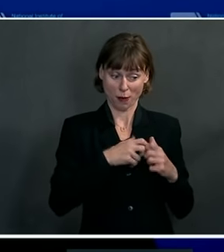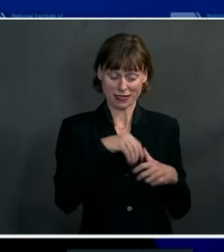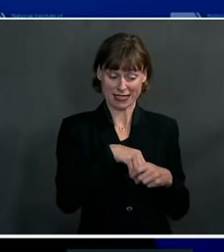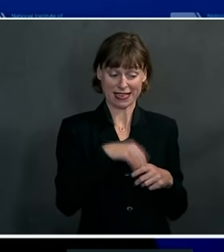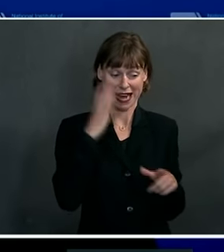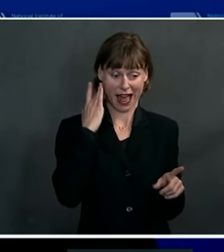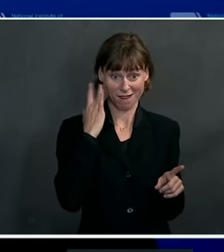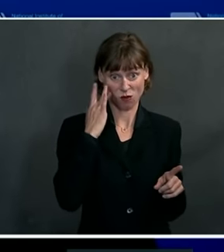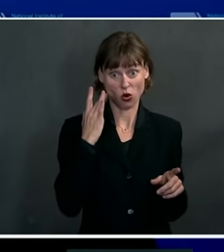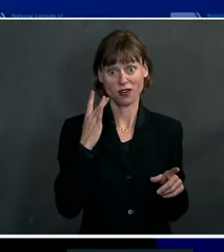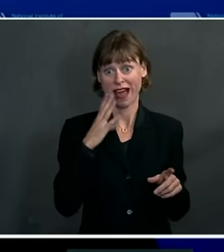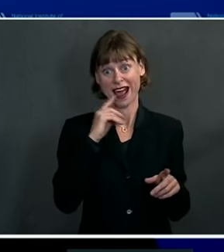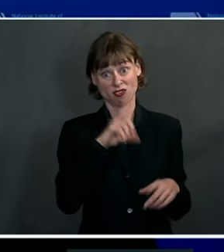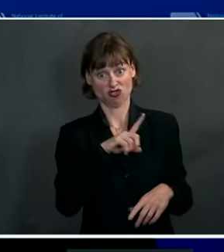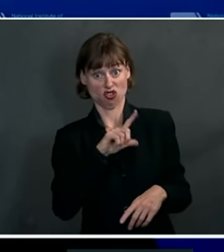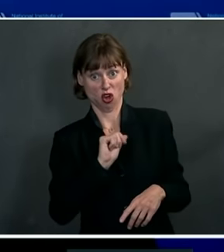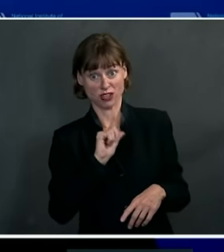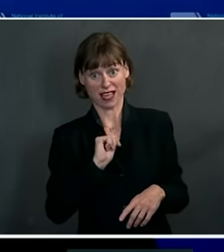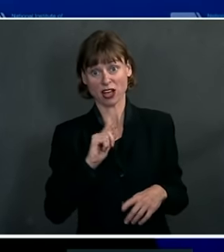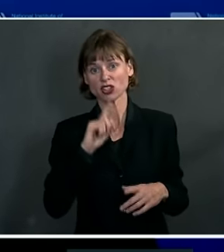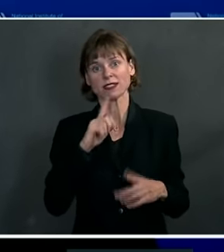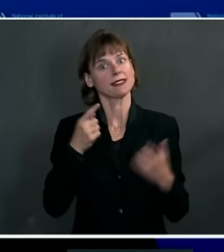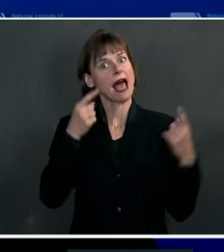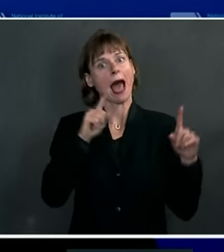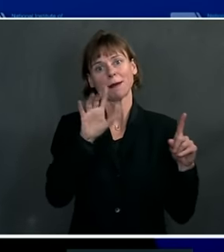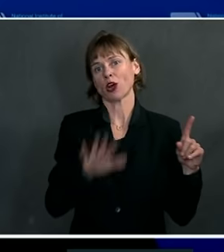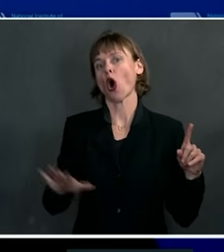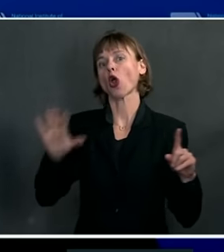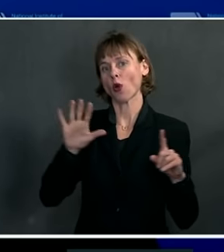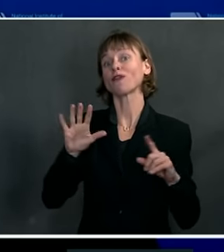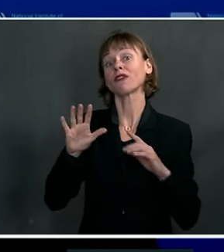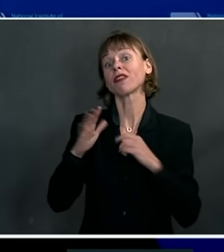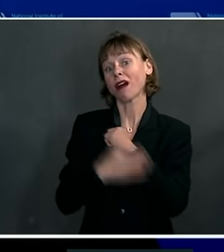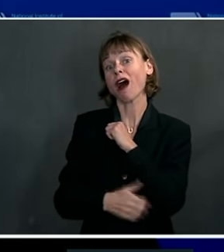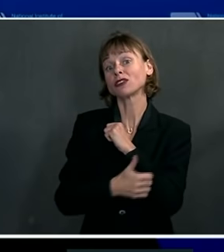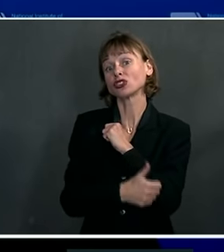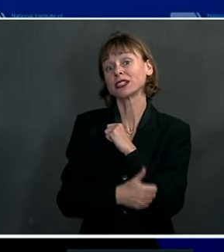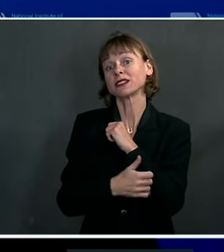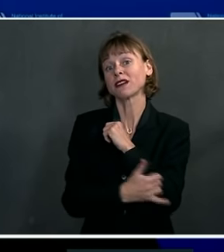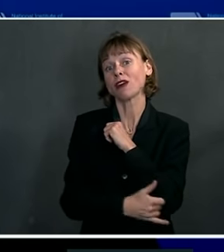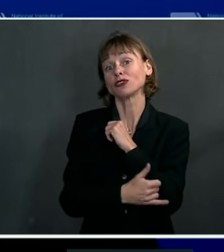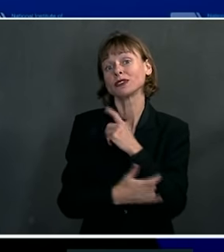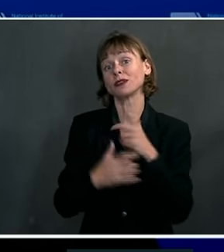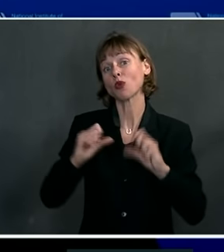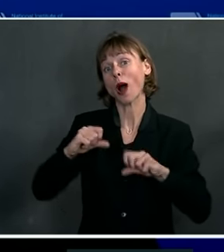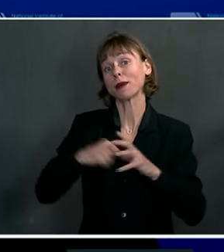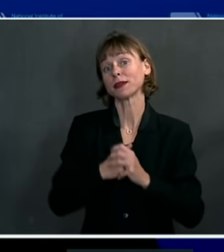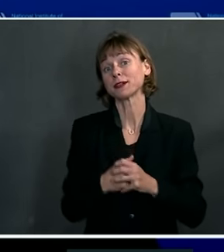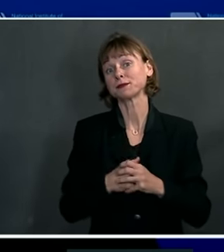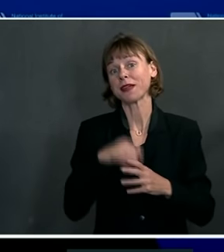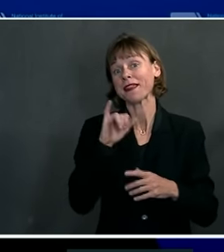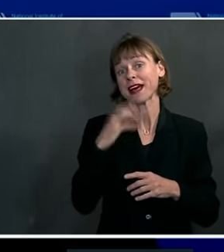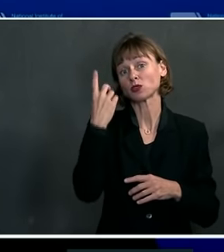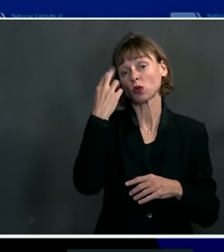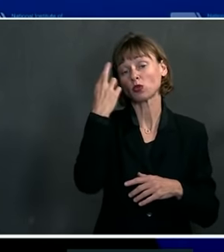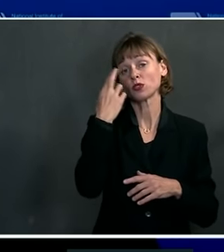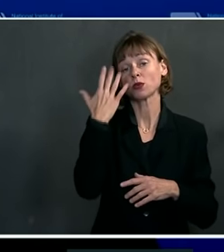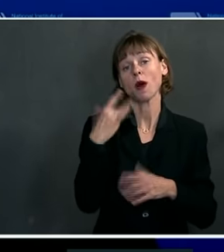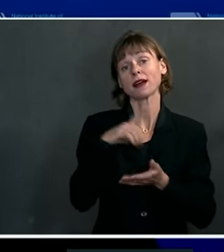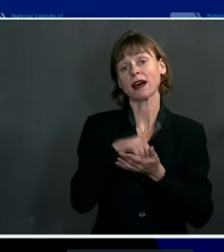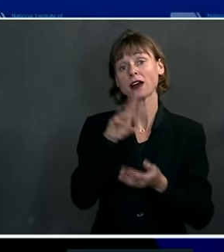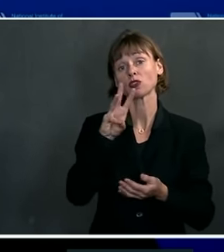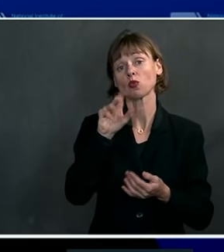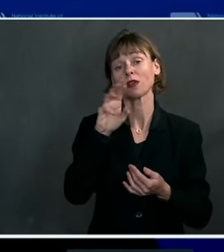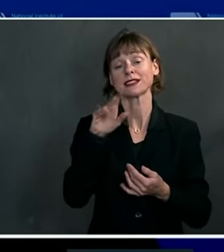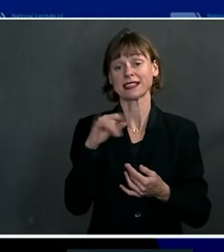Los Angeles very likely are taking place throughout the country, which is one of the reasons why, as Dr. Walensky has said, that